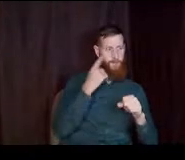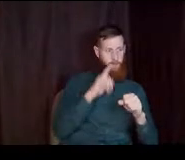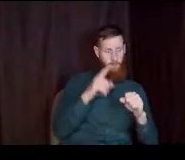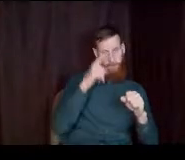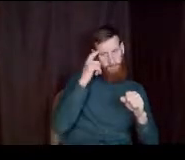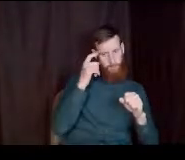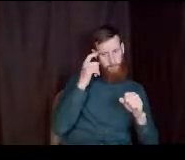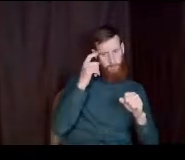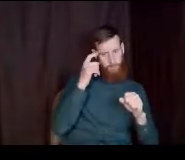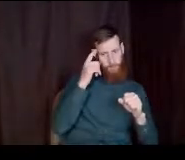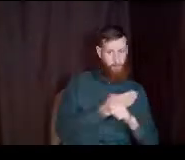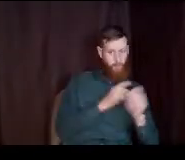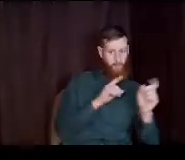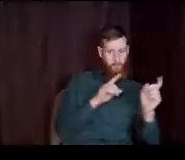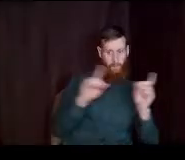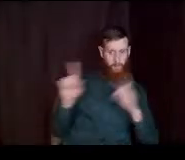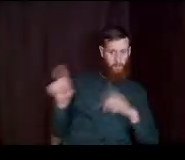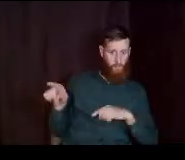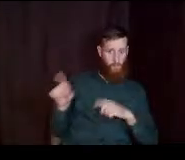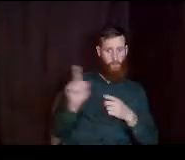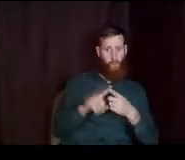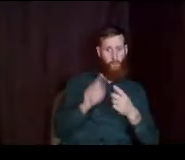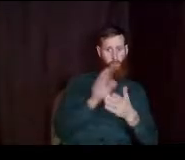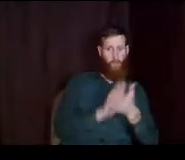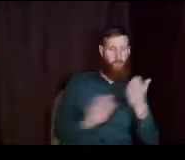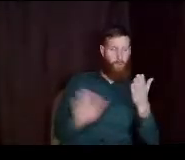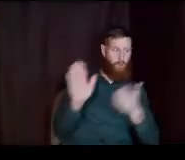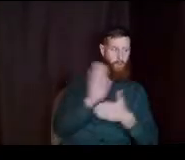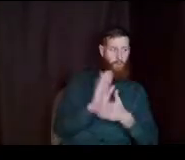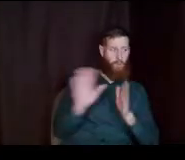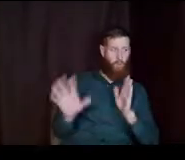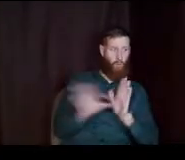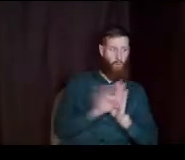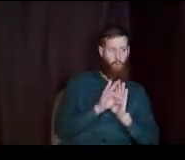before she goes to her college of choice?